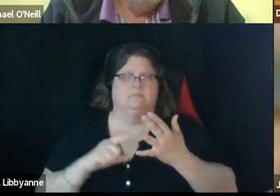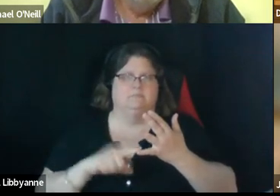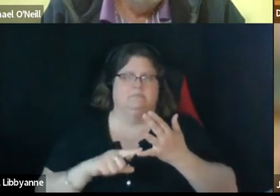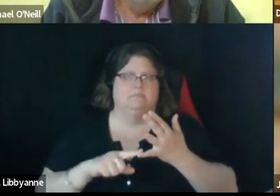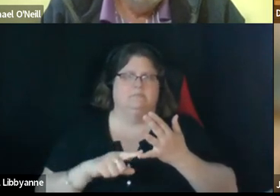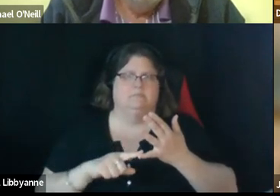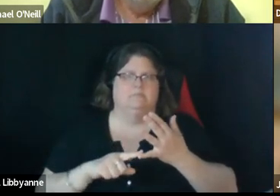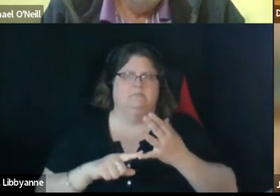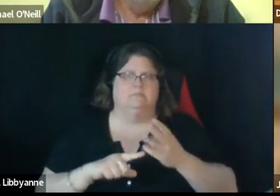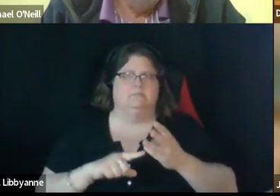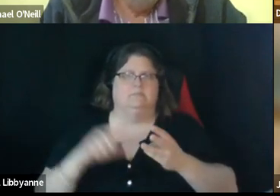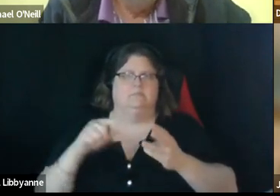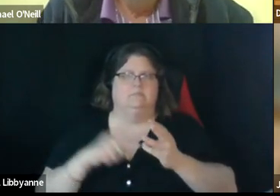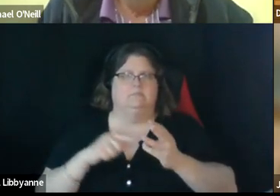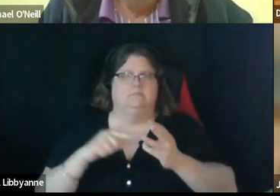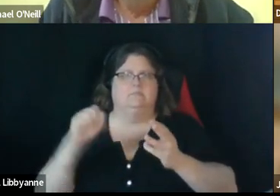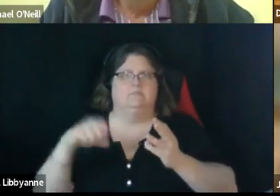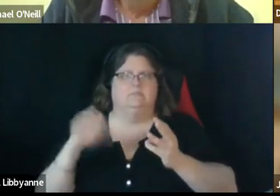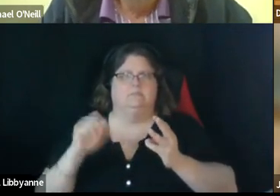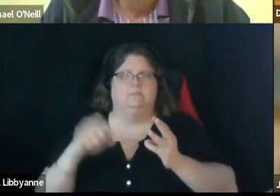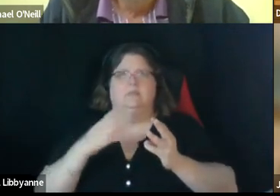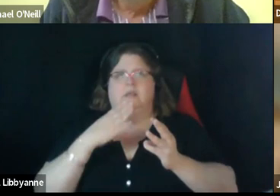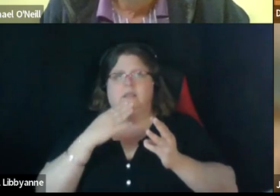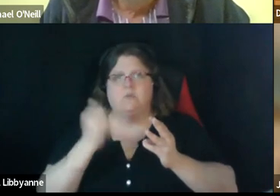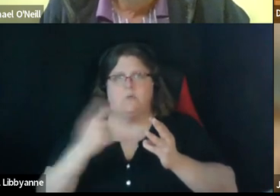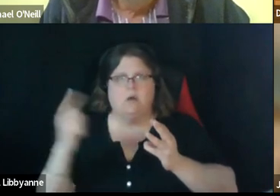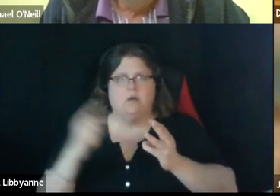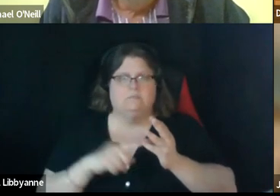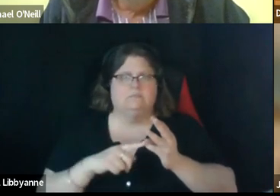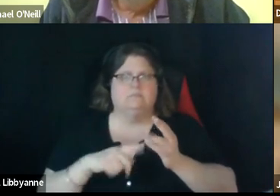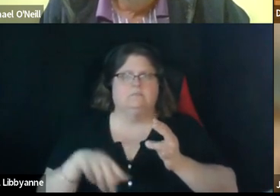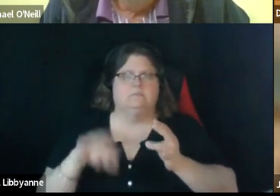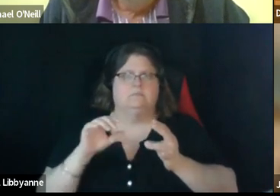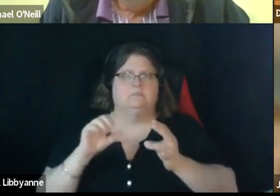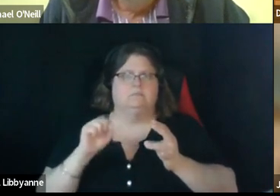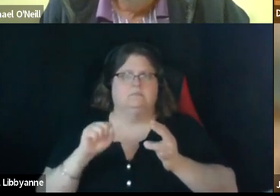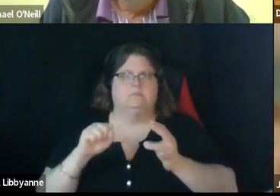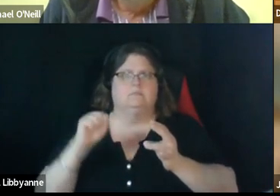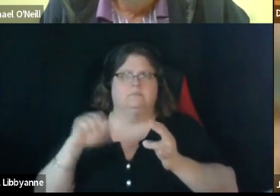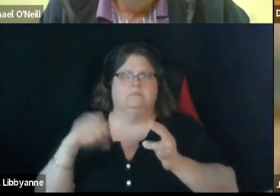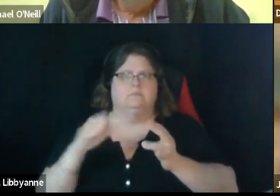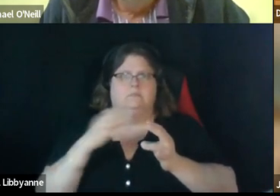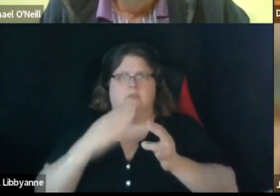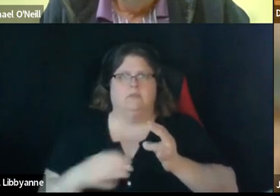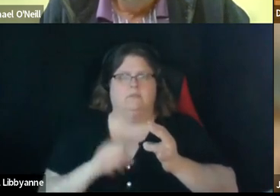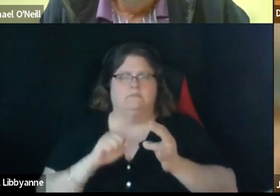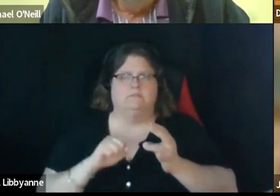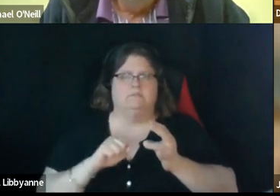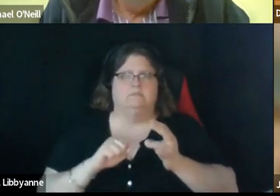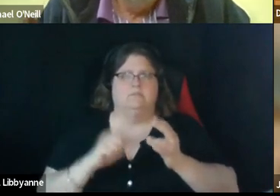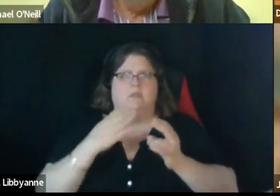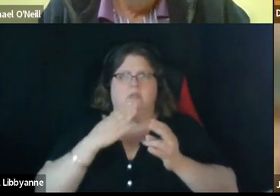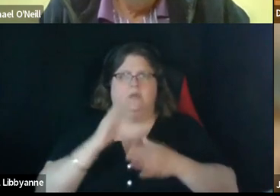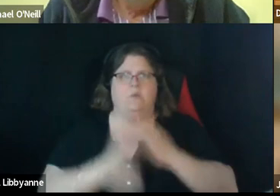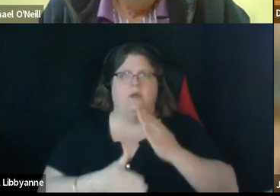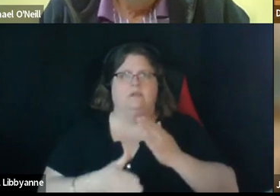dr edinger yes and thank you everybody miss lopera yes thank you thank you we're adjourned